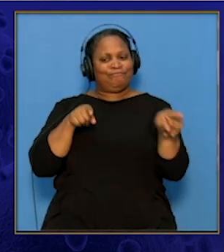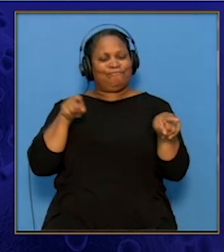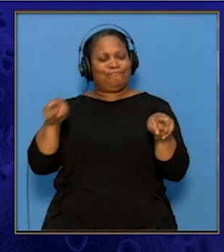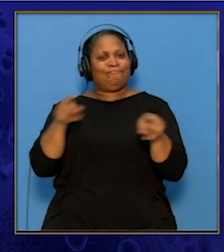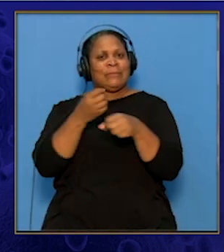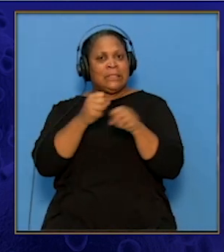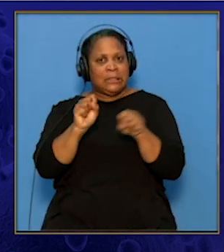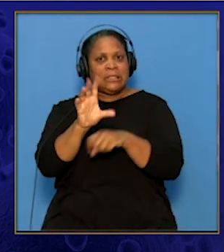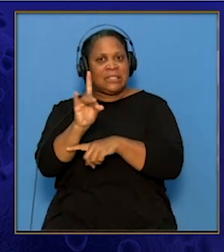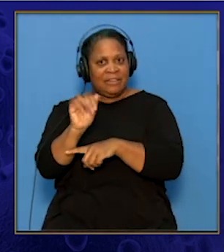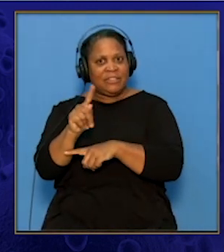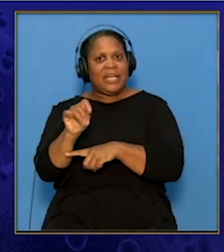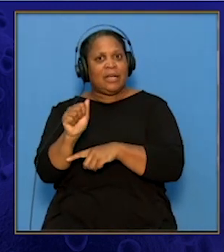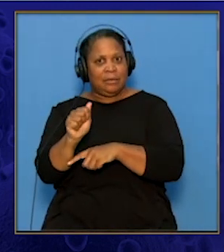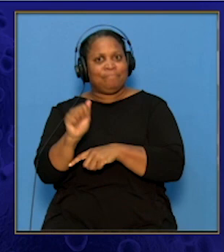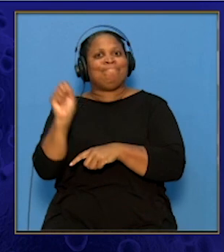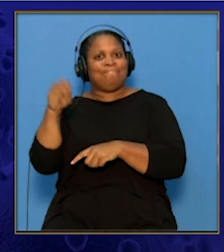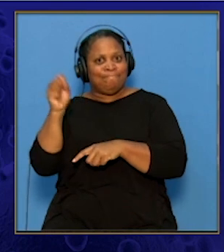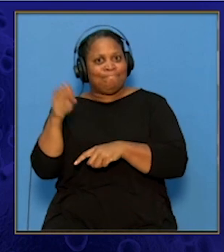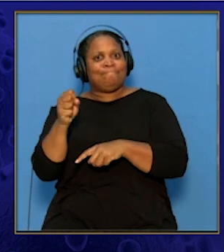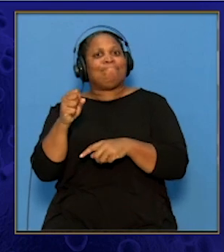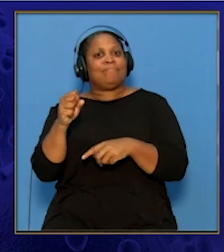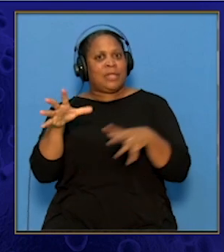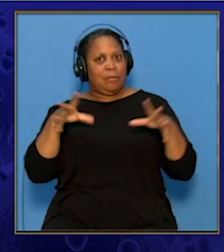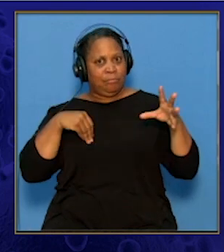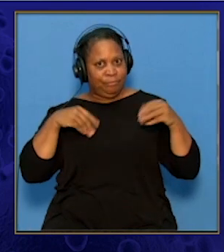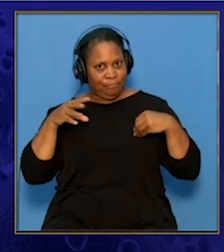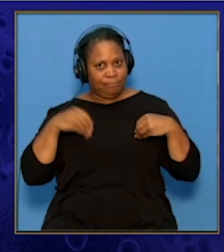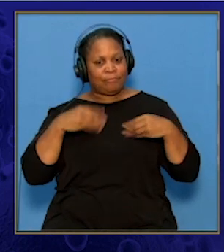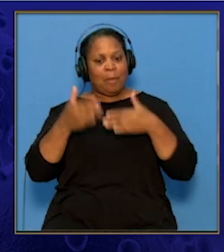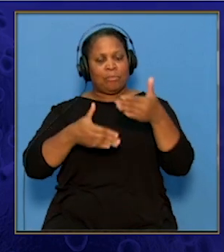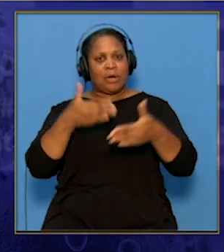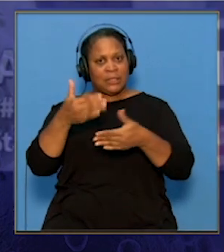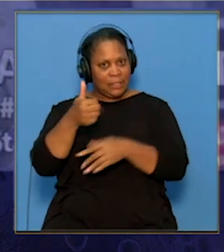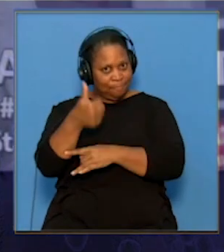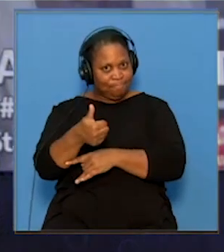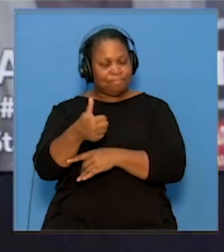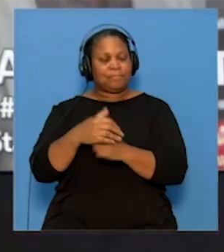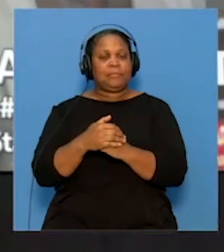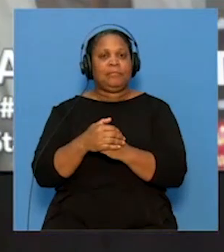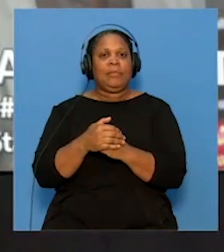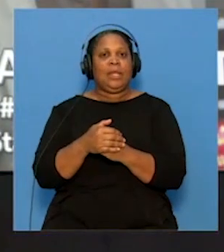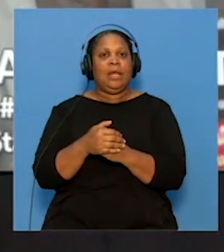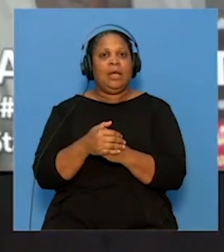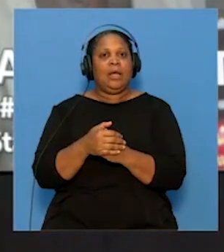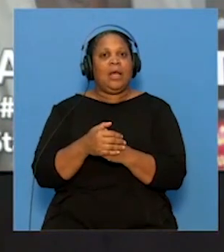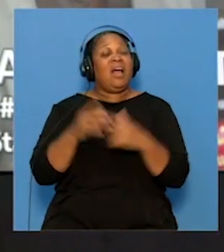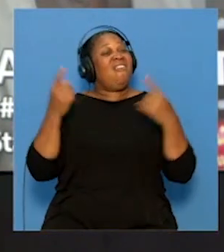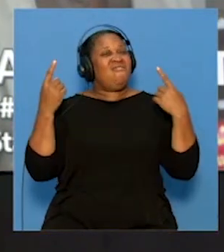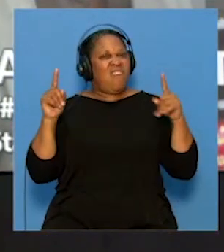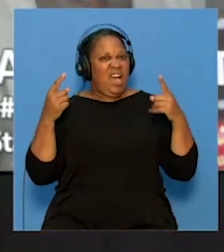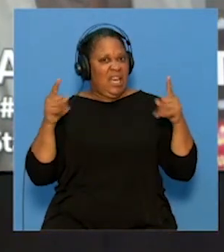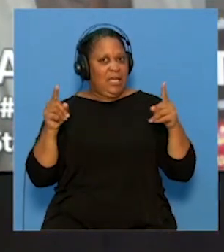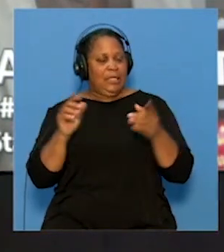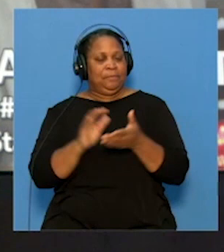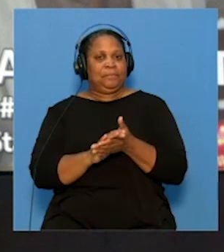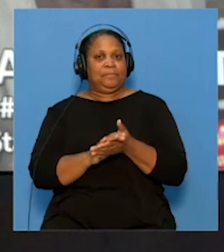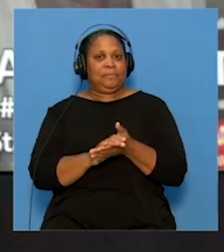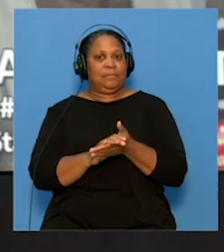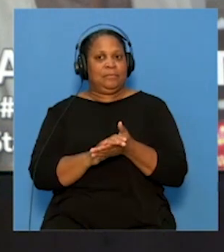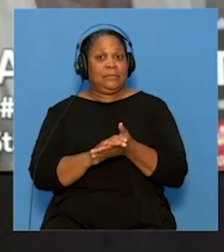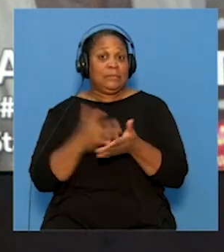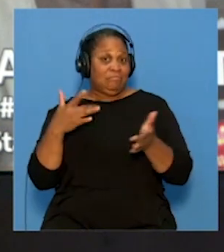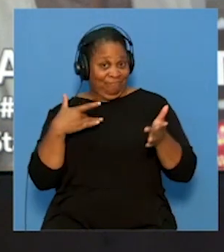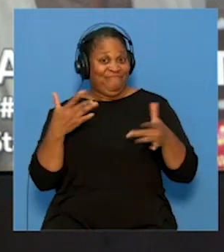and that helped to strengthen the approval process. Finally, I'm going to touch on very